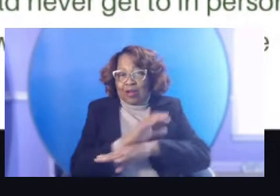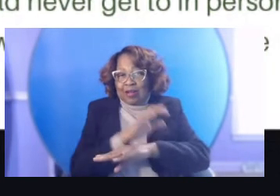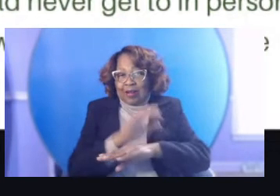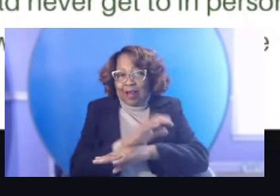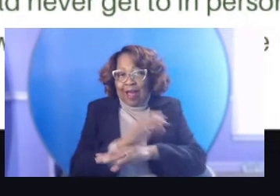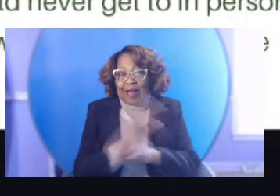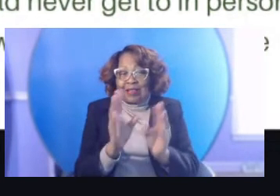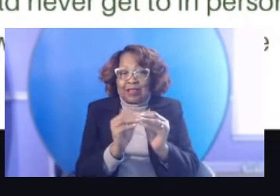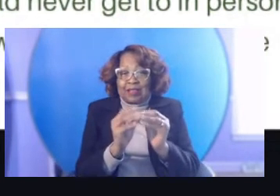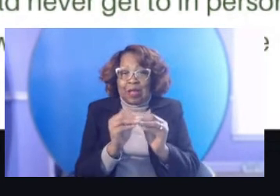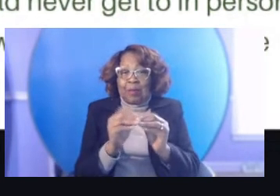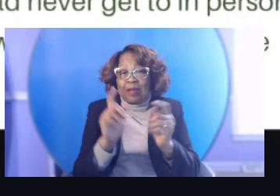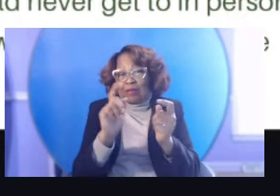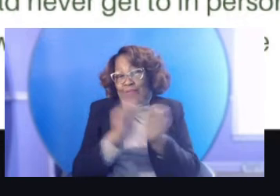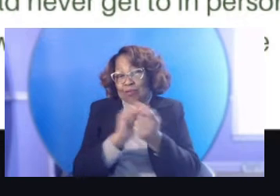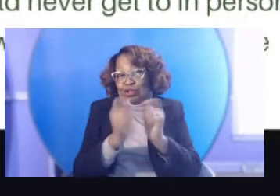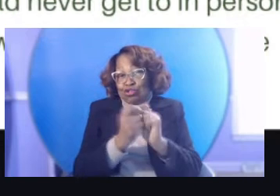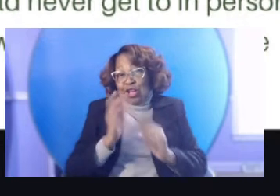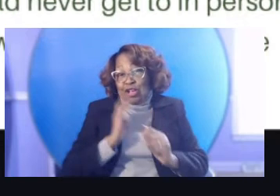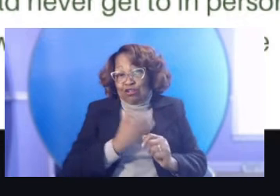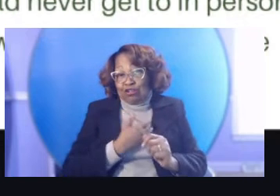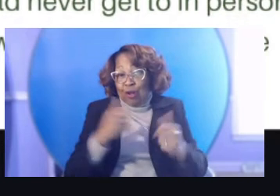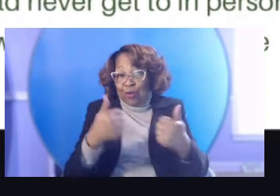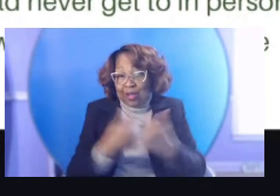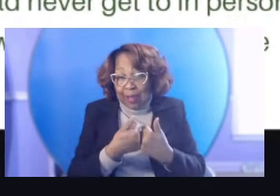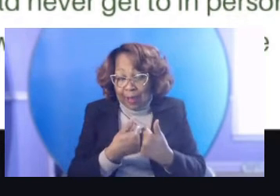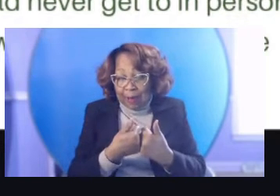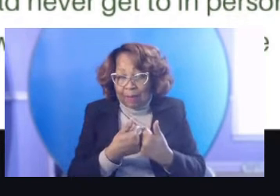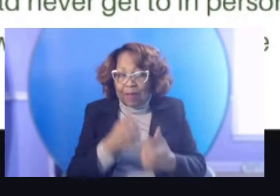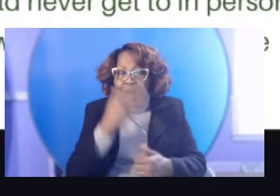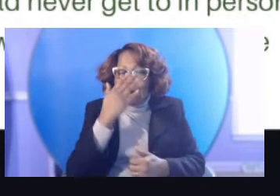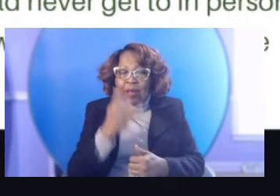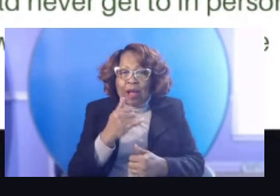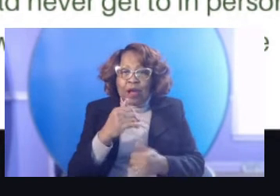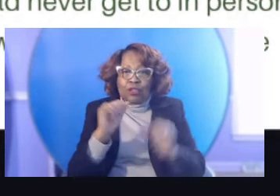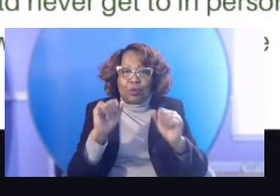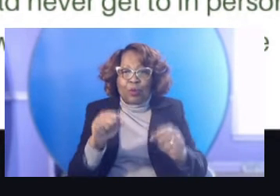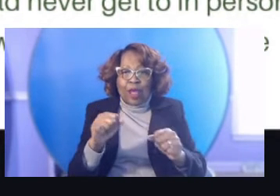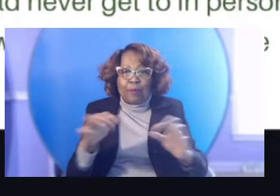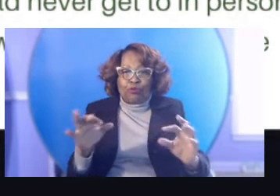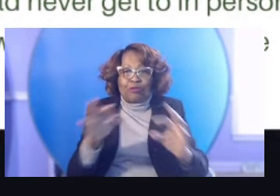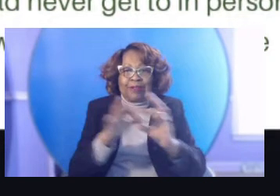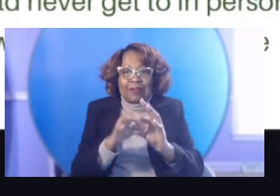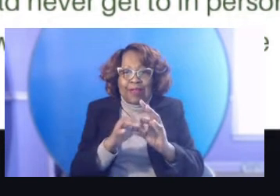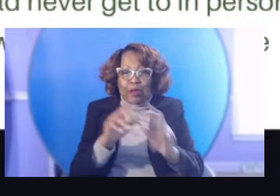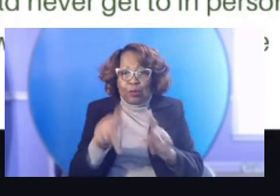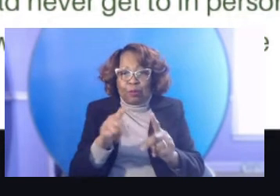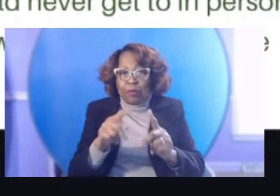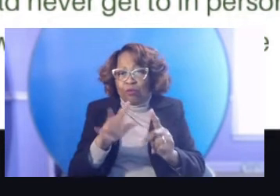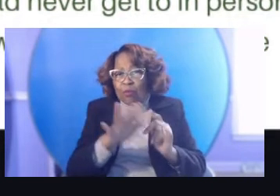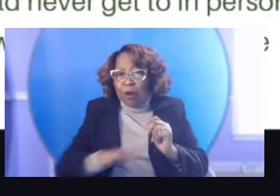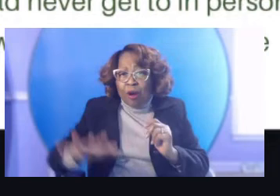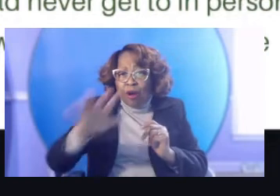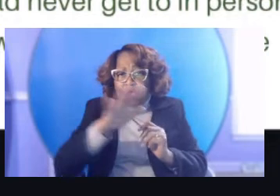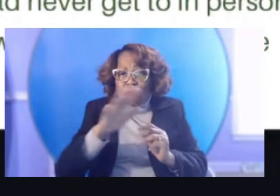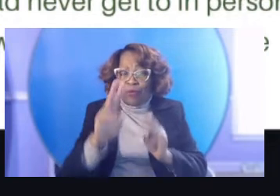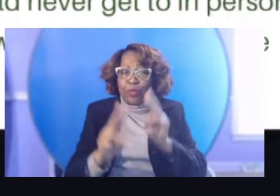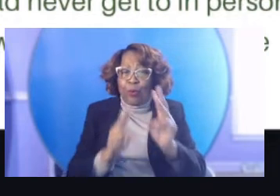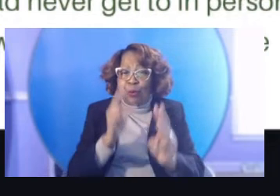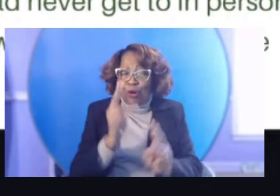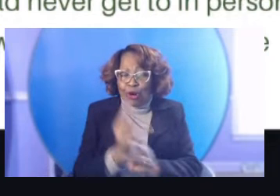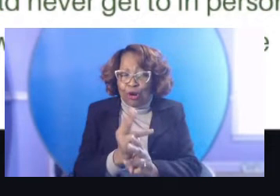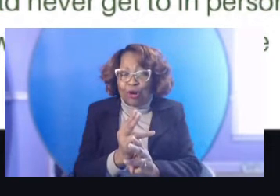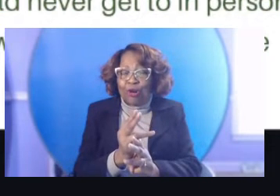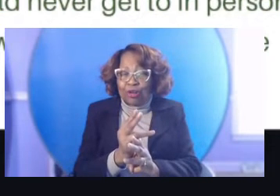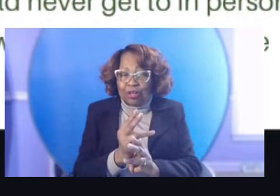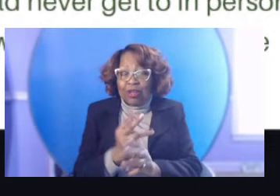game. It was because that put us on the map for being able to connect with, with people from all over the world. Uh, and in that